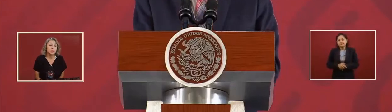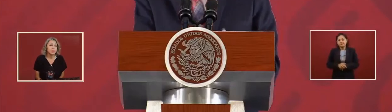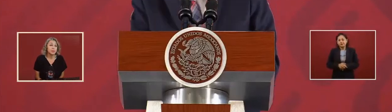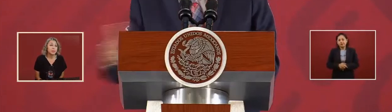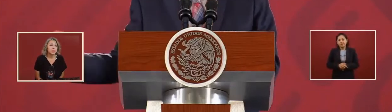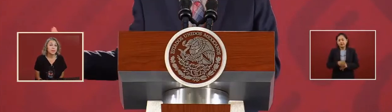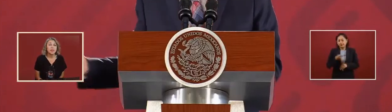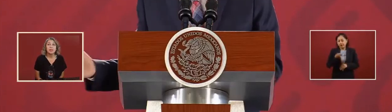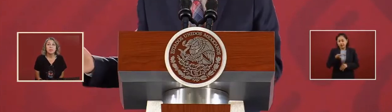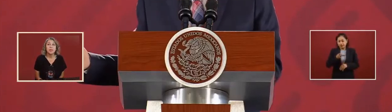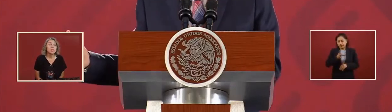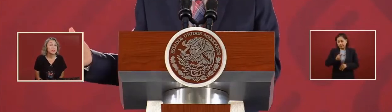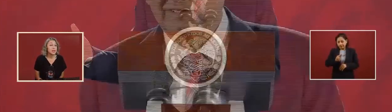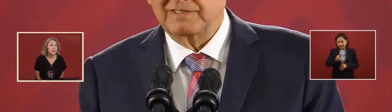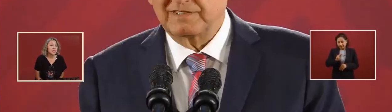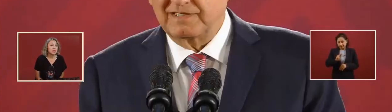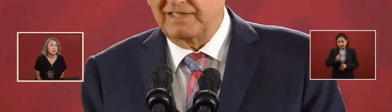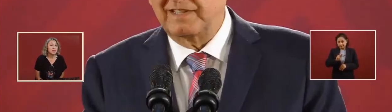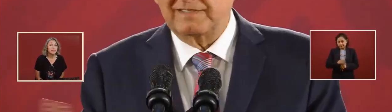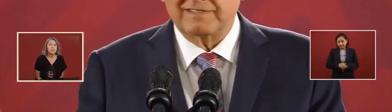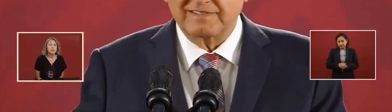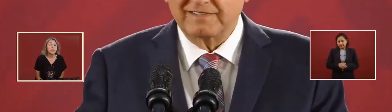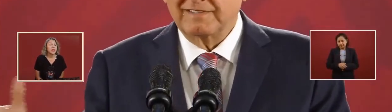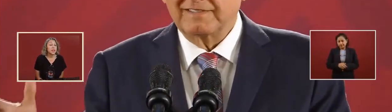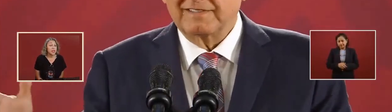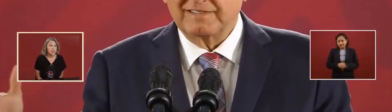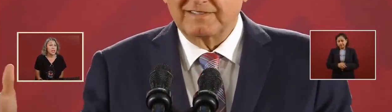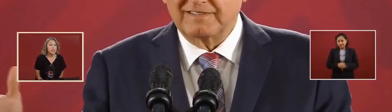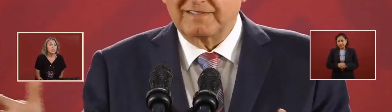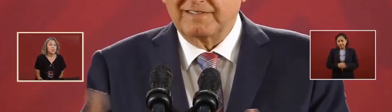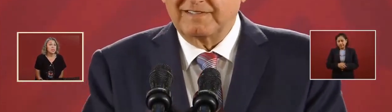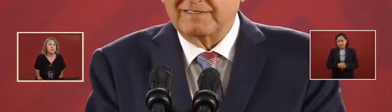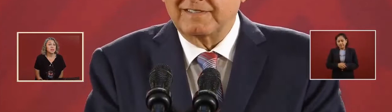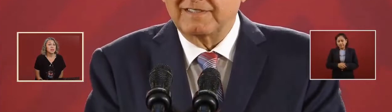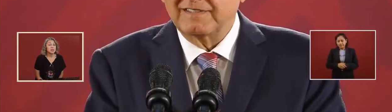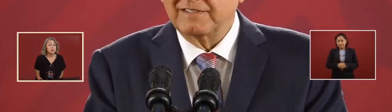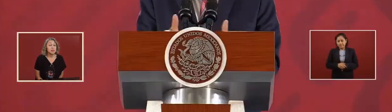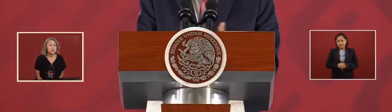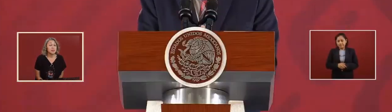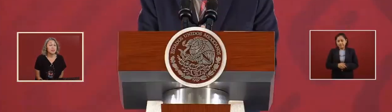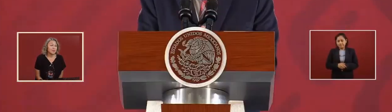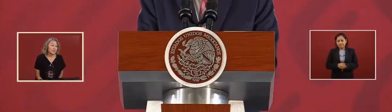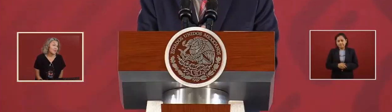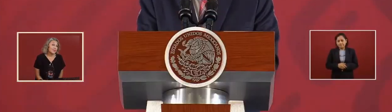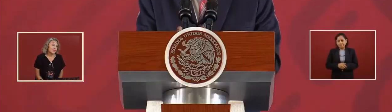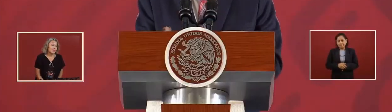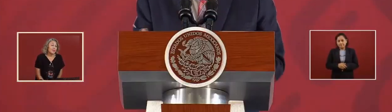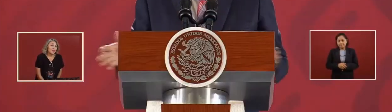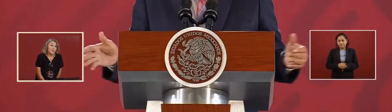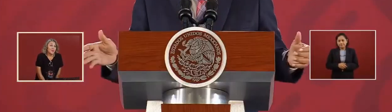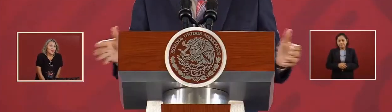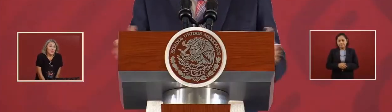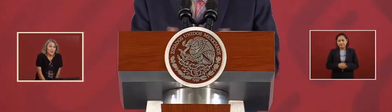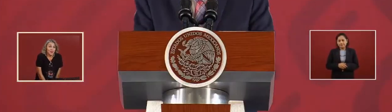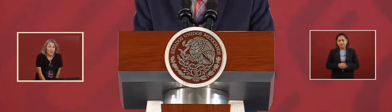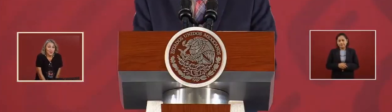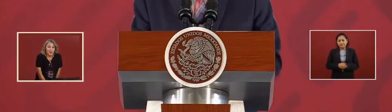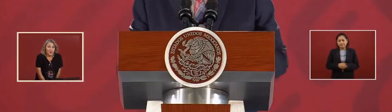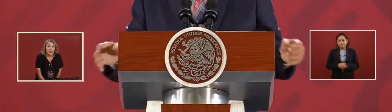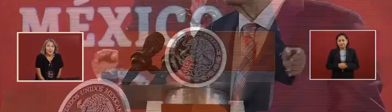is not to confront,